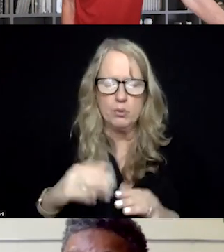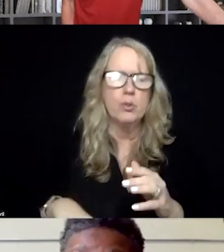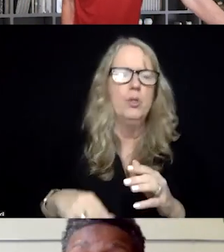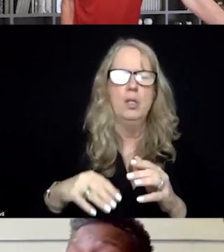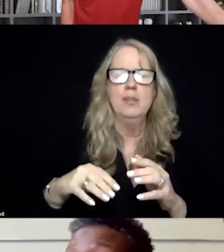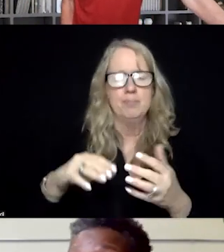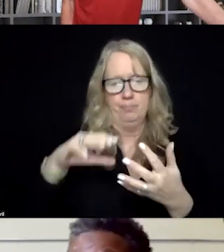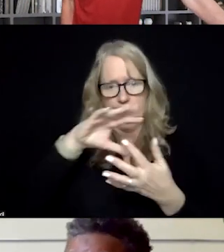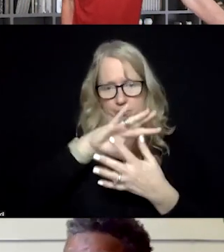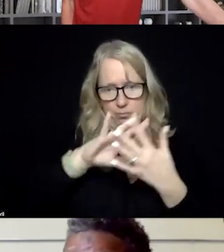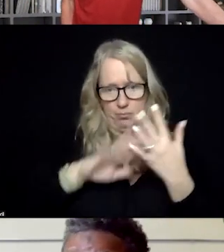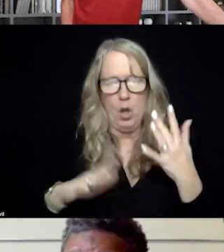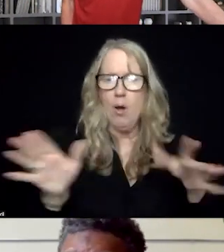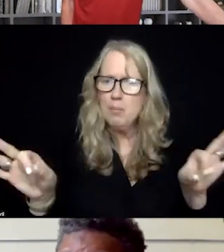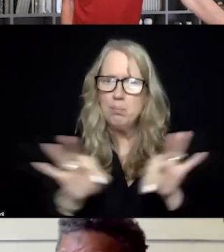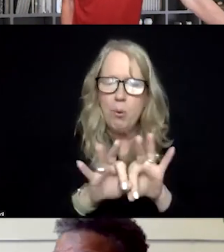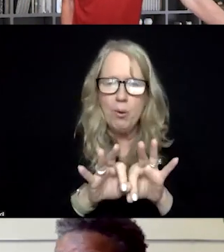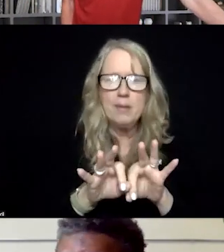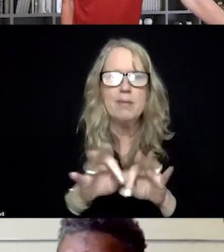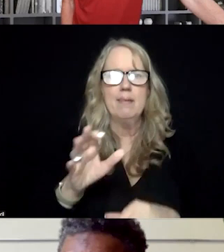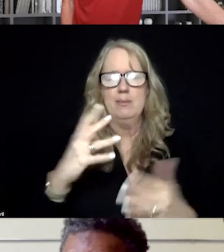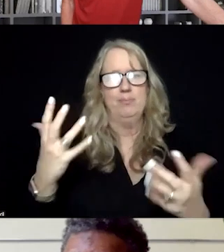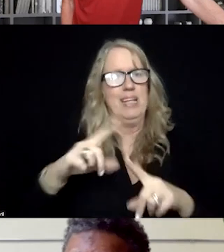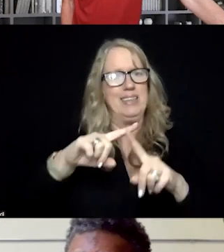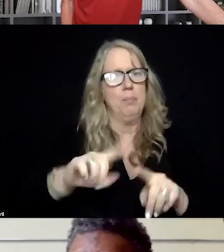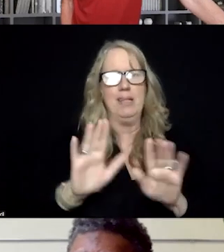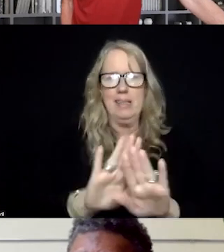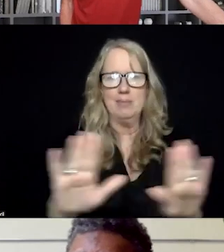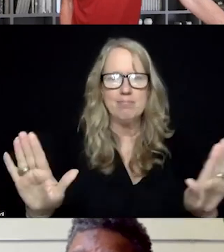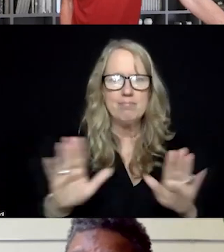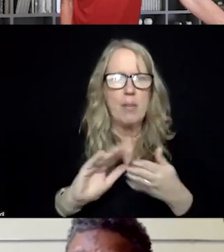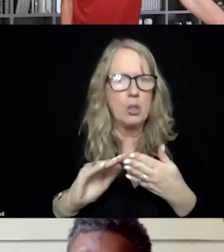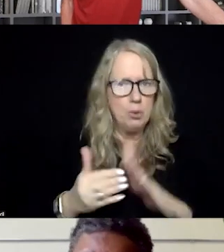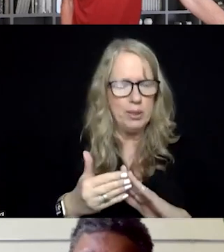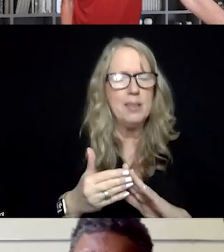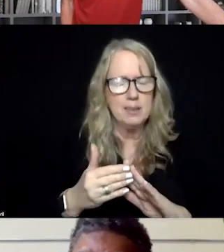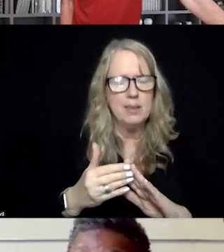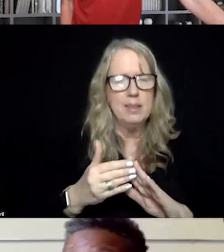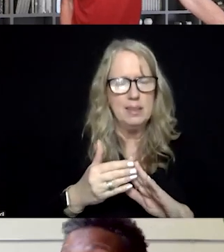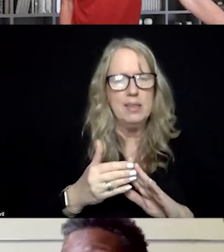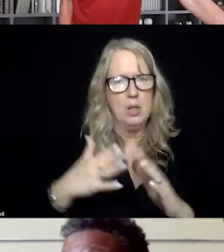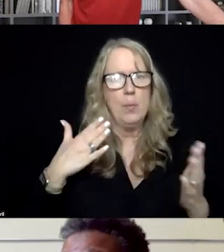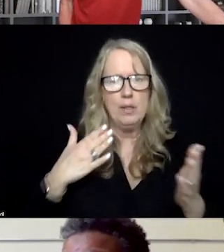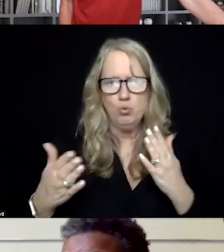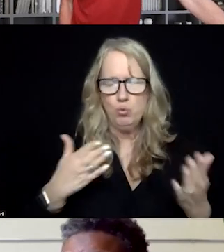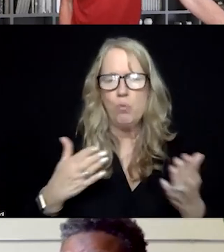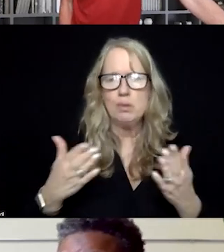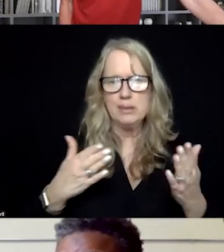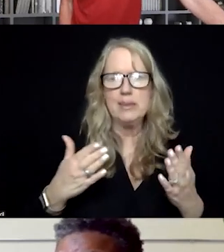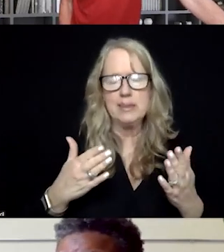So all of those are important, uh, and depending on the community, um, I think we, the services should be, uh,